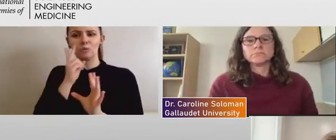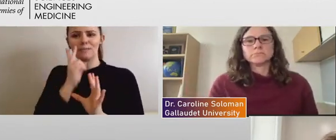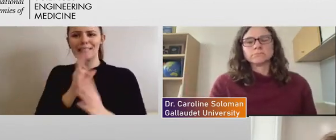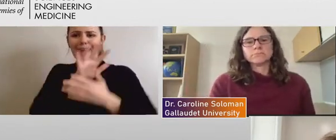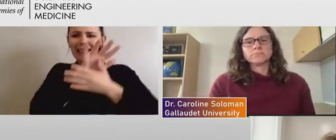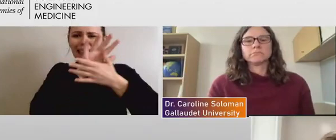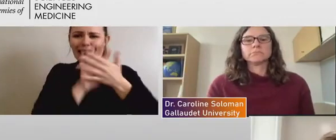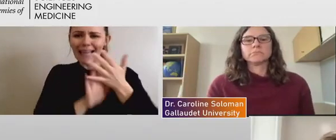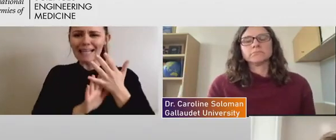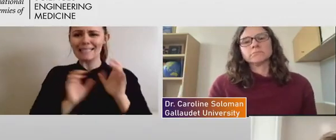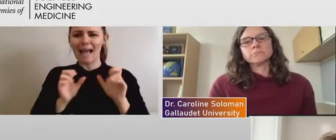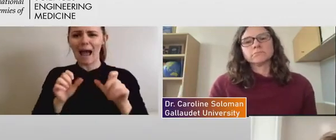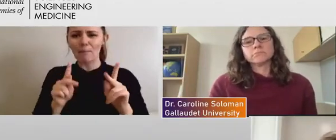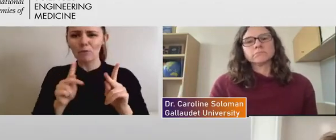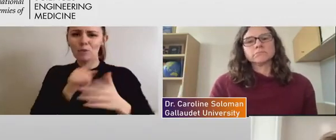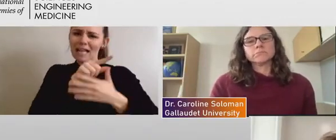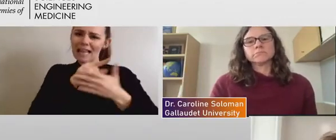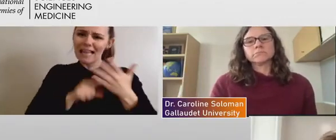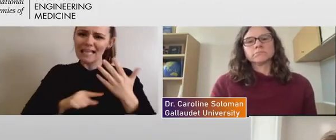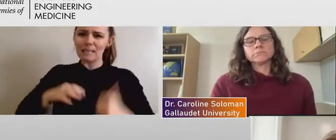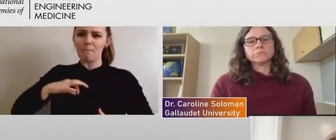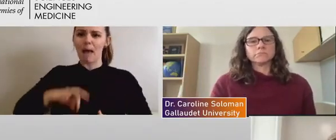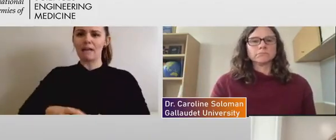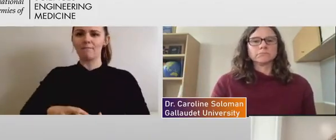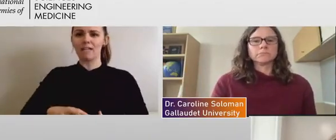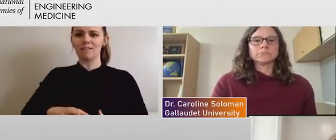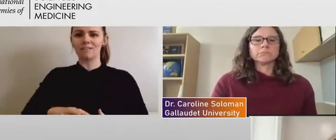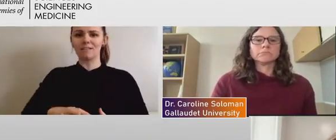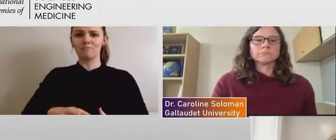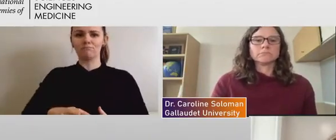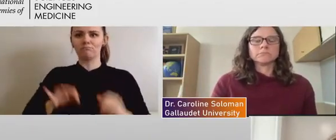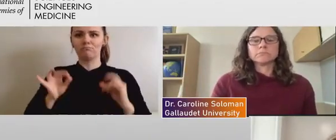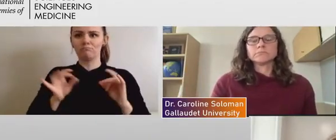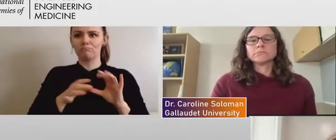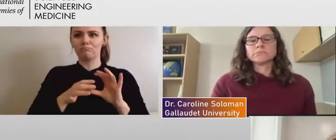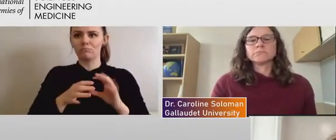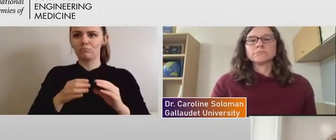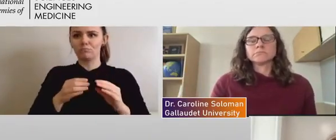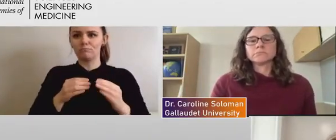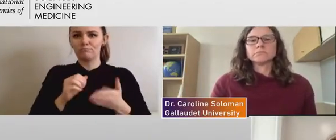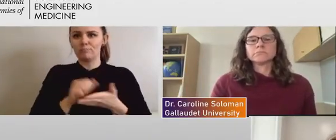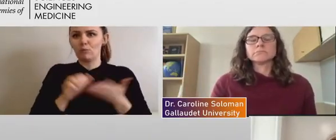opportunities disappear when we, you know, go back to quote unquote normal.